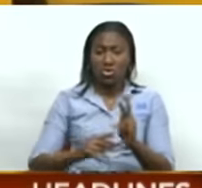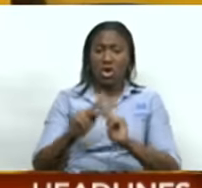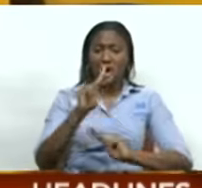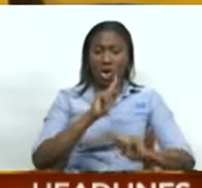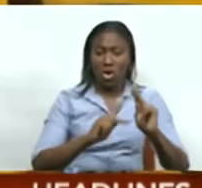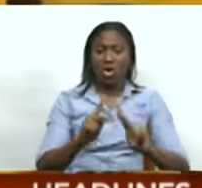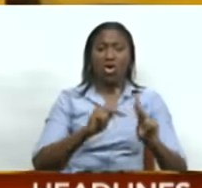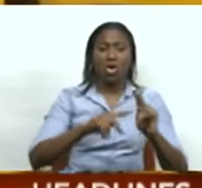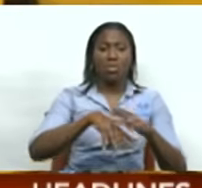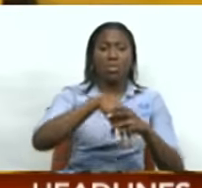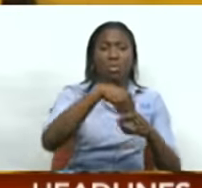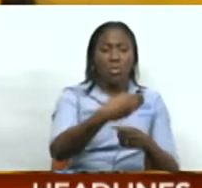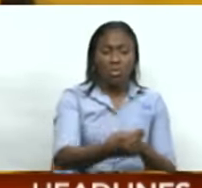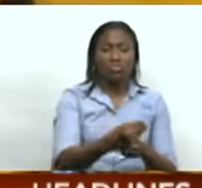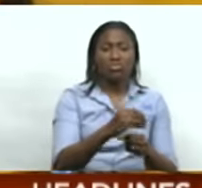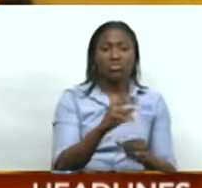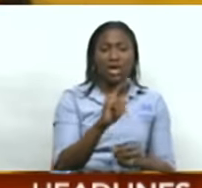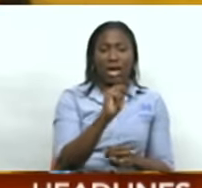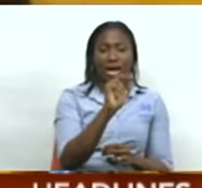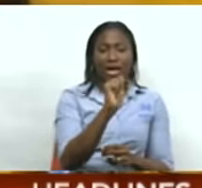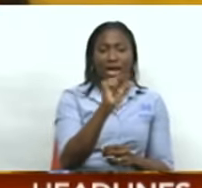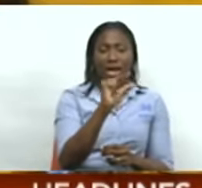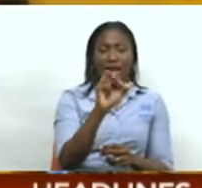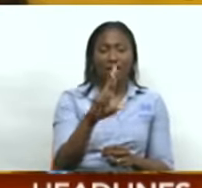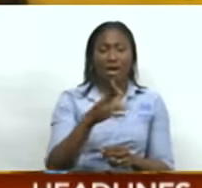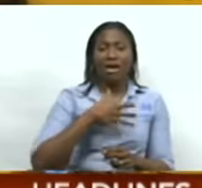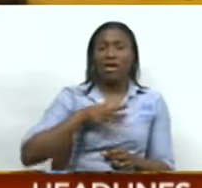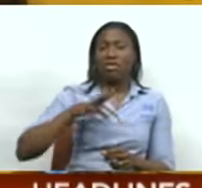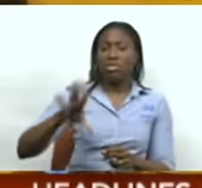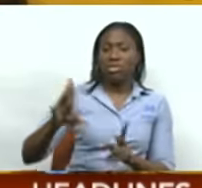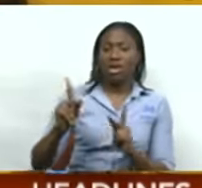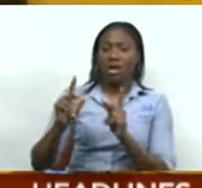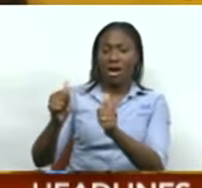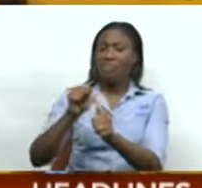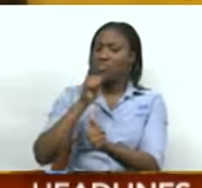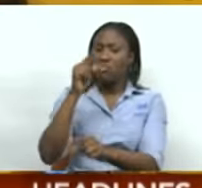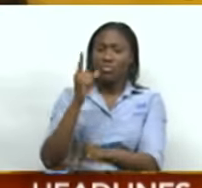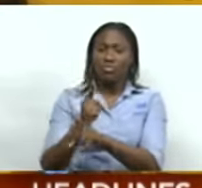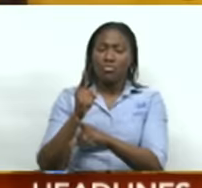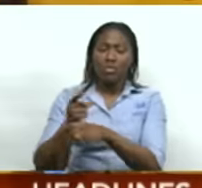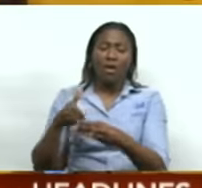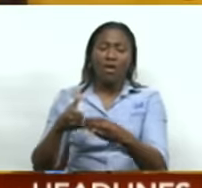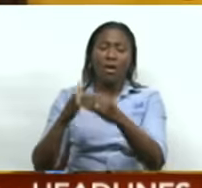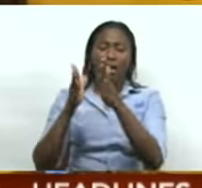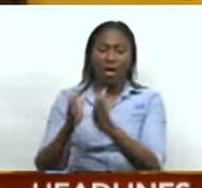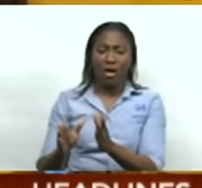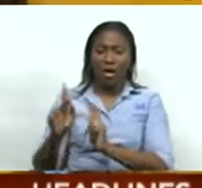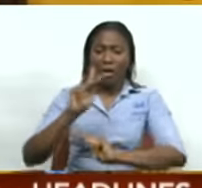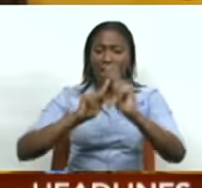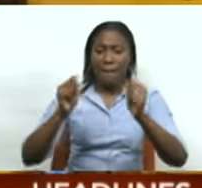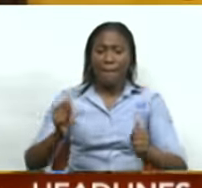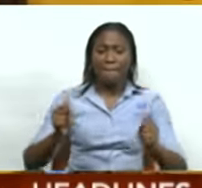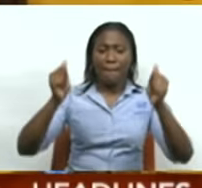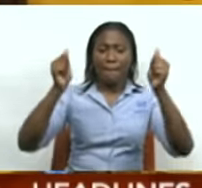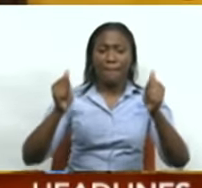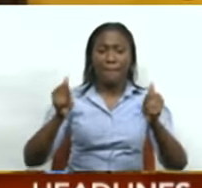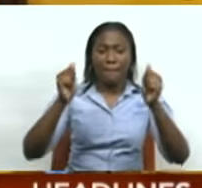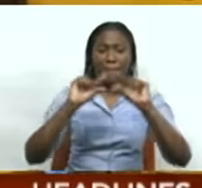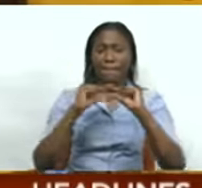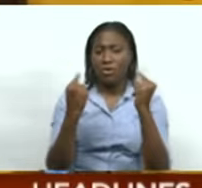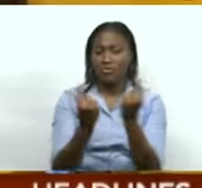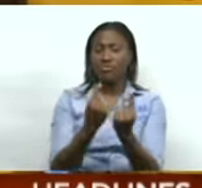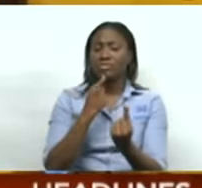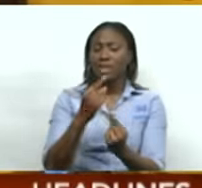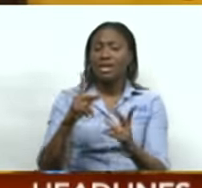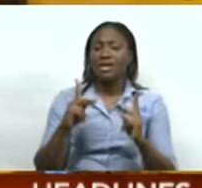Nagar last night to express their disgust with her lack of leadership. Armed with placards, the group is claiming that Passat